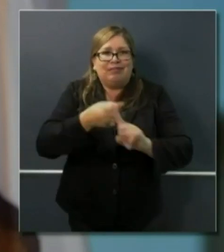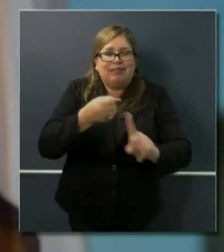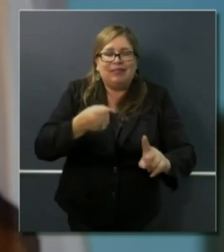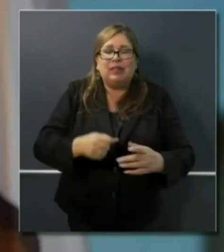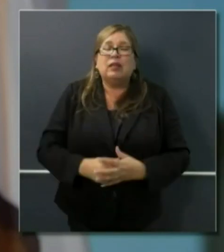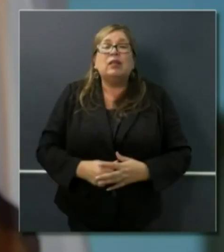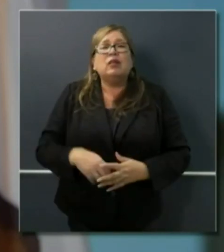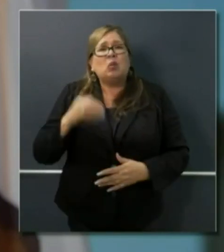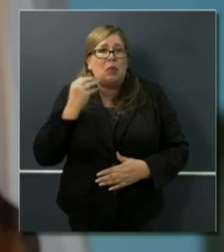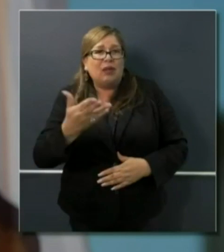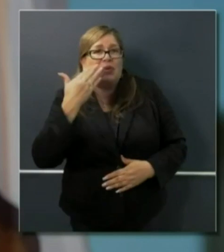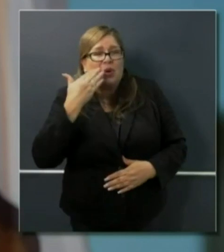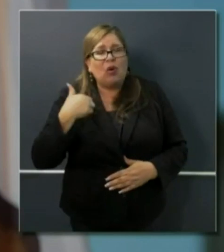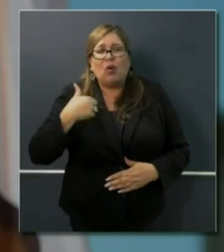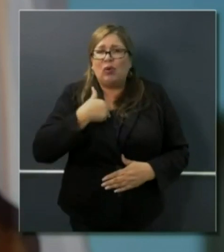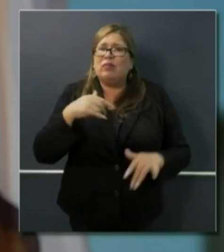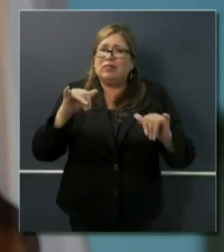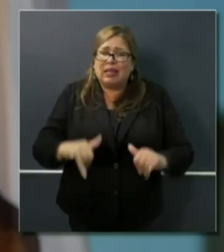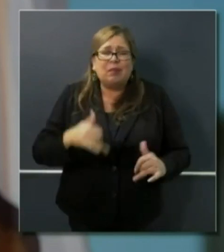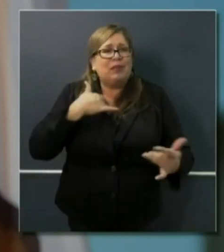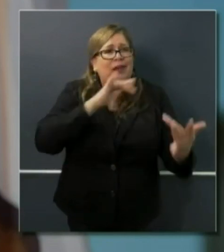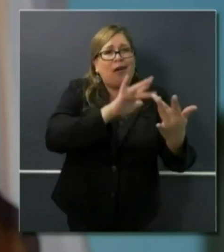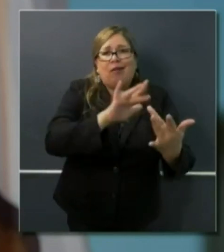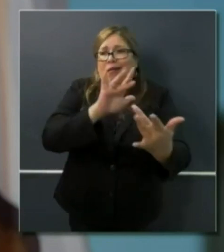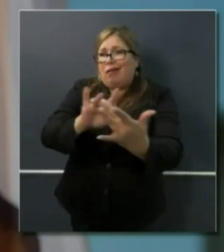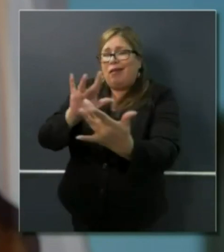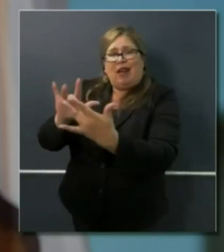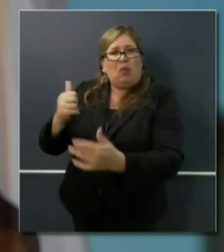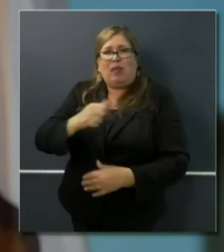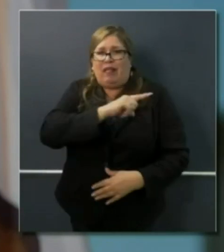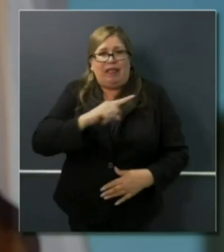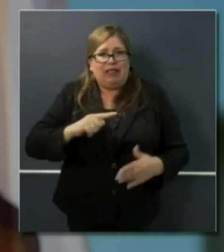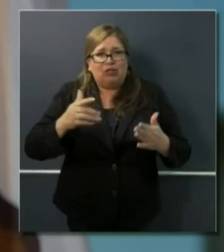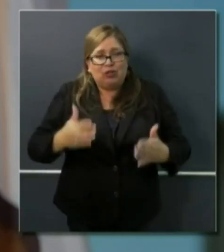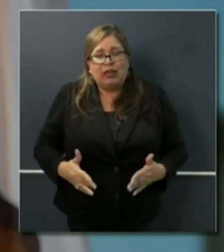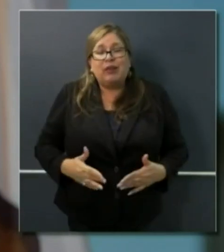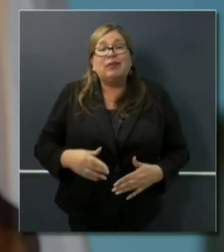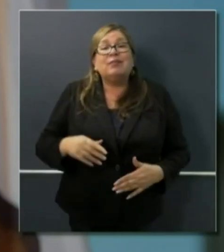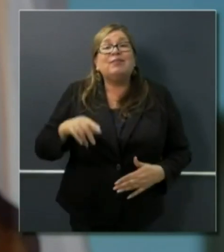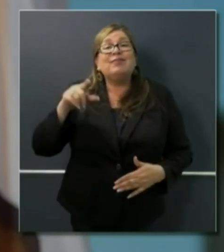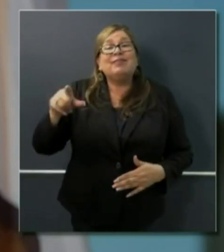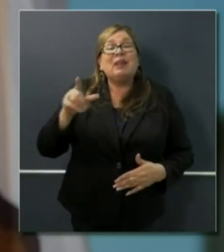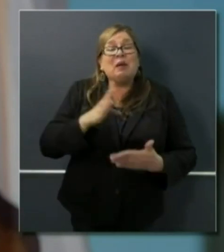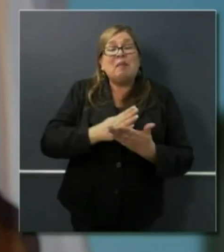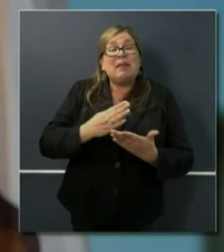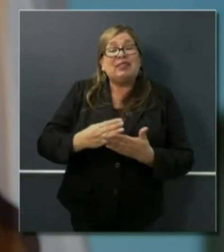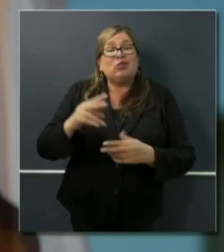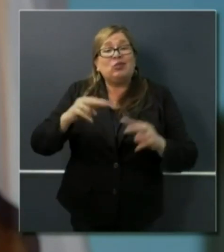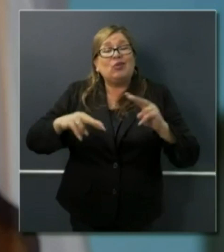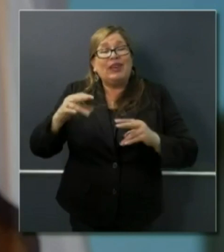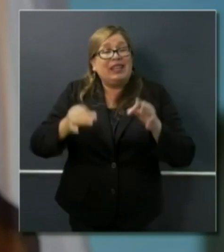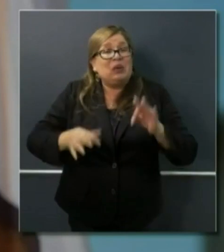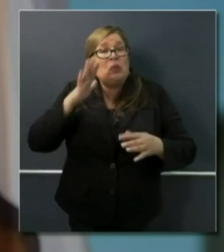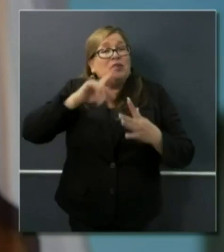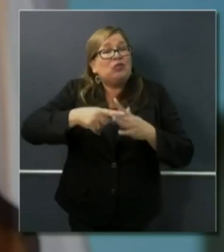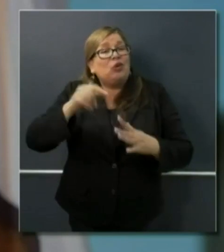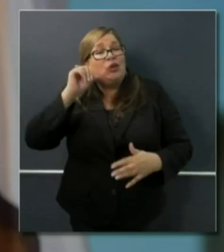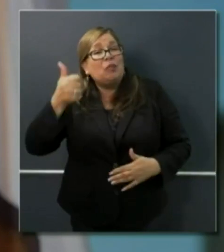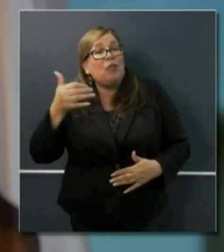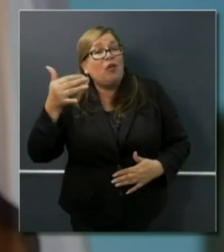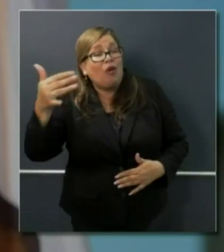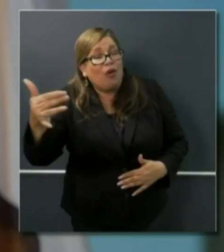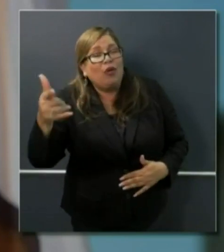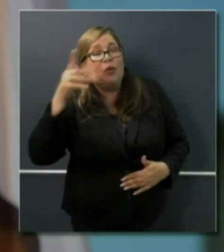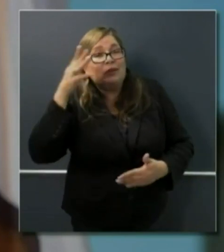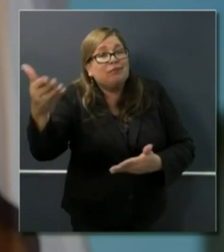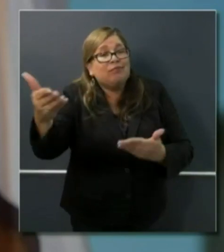We will be more formally engaging. They'll start their budget oversight hearings as early as tomorrow. We'll get the feedback and